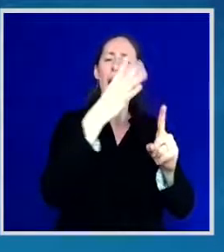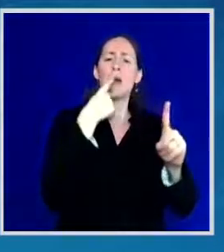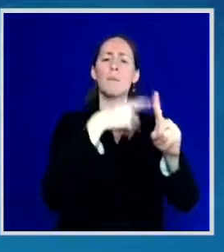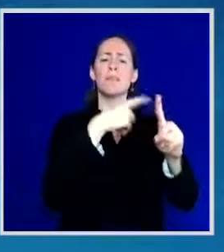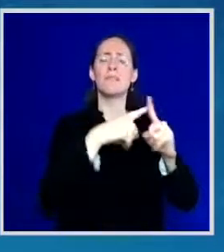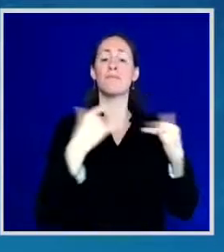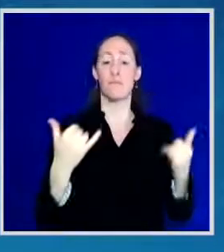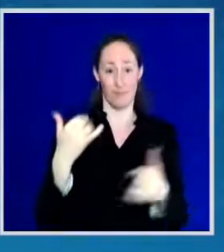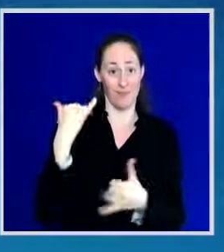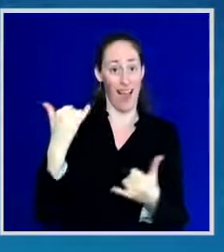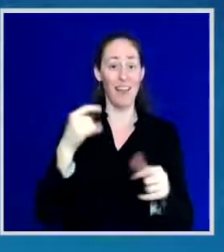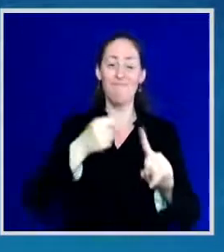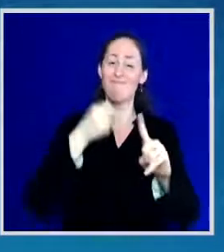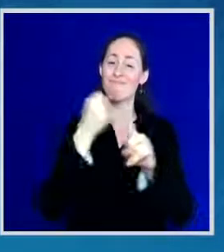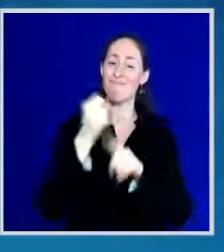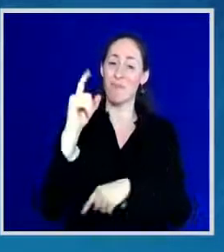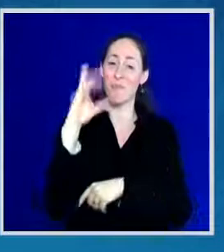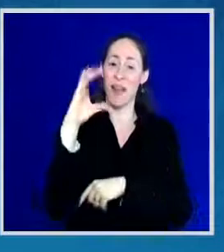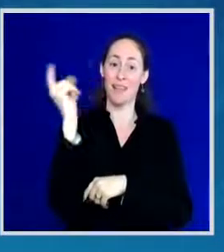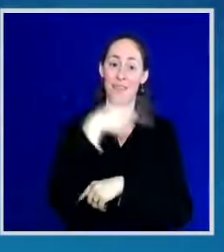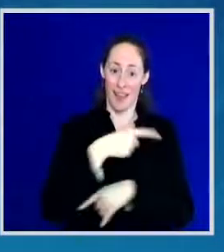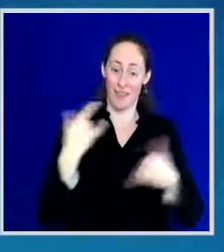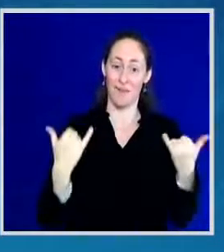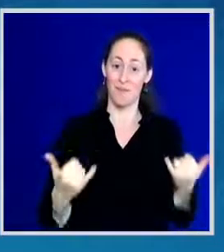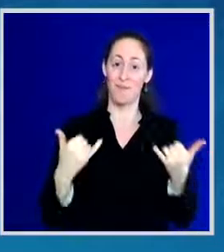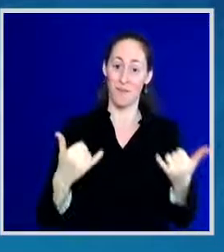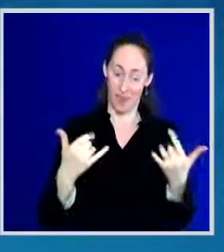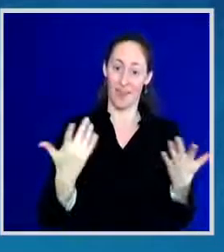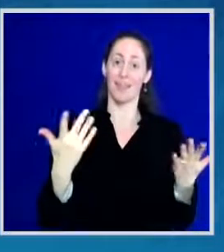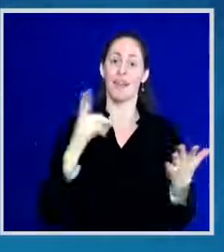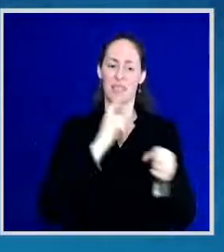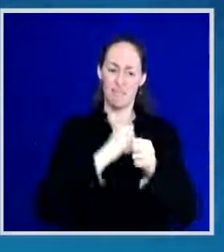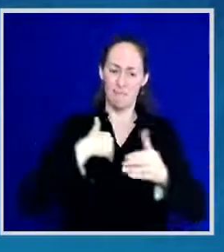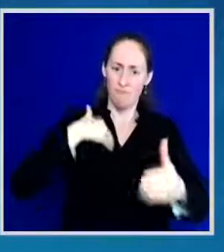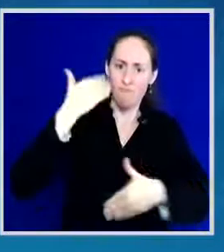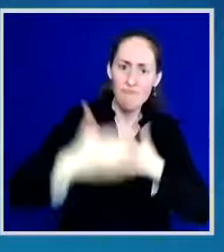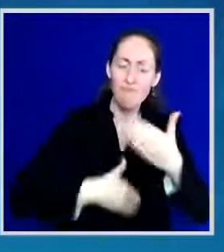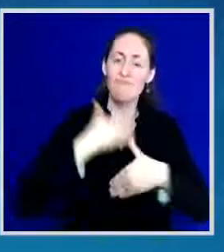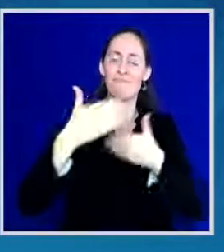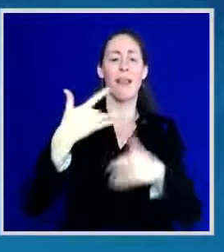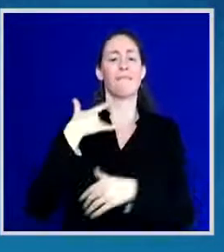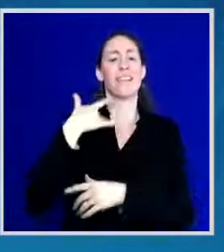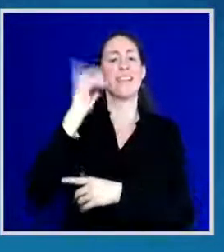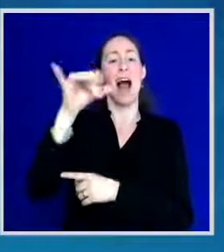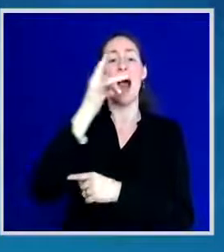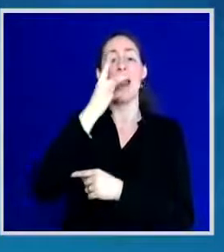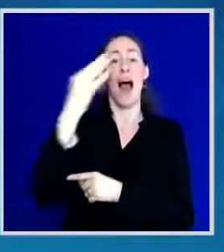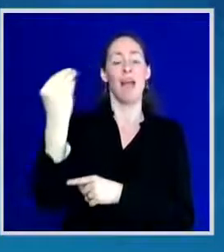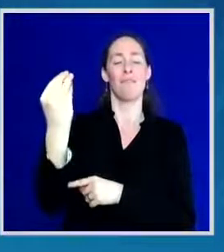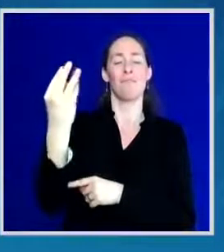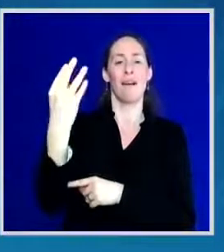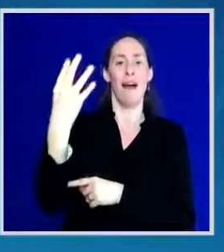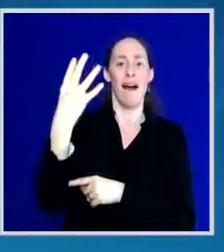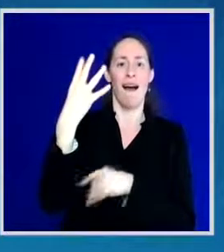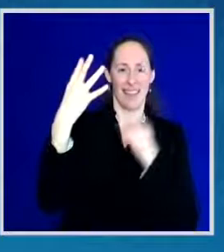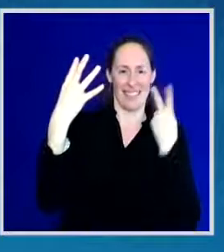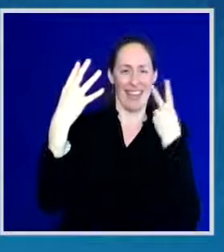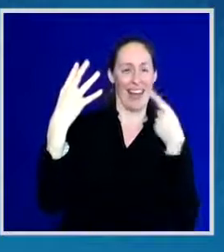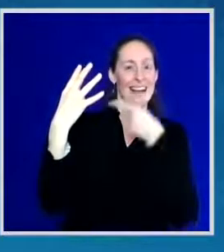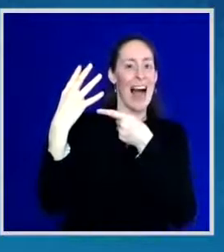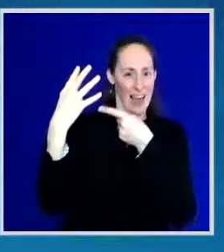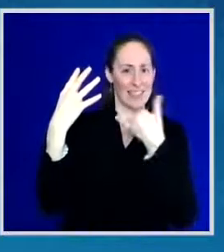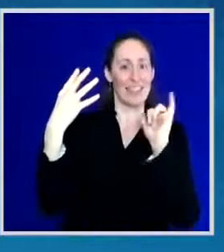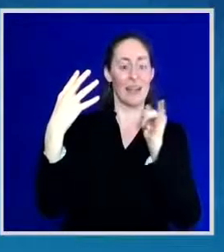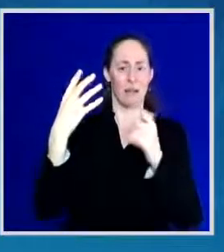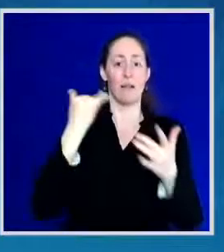administration and focusing on progress, there is light ahead. Infection rates are trending downward. Over